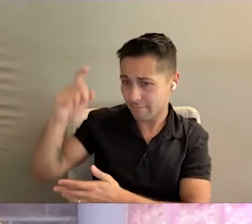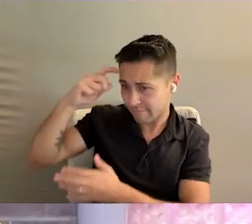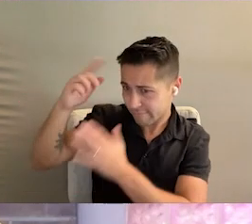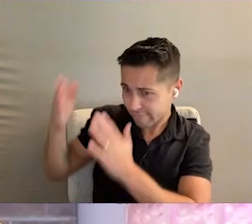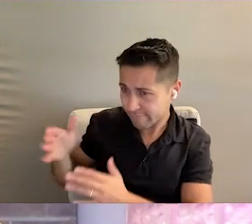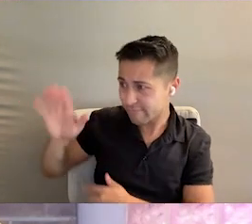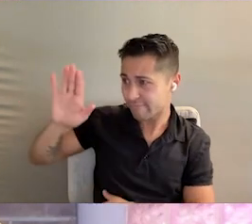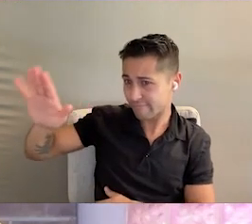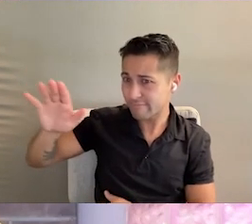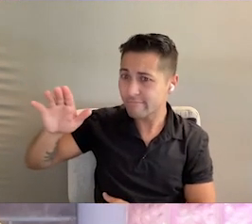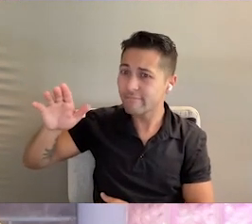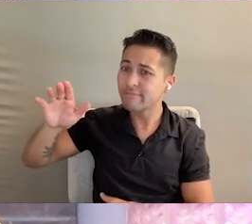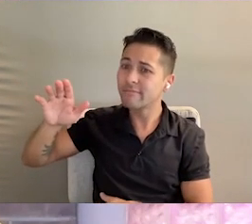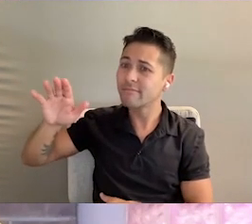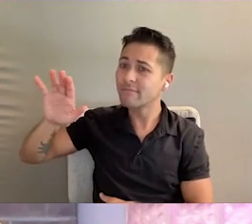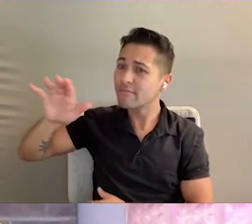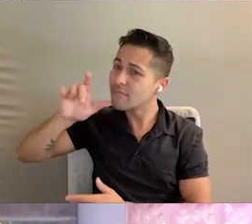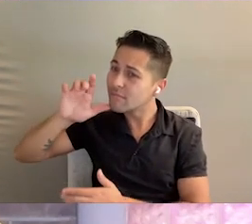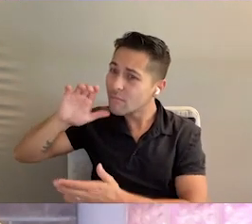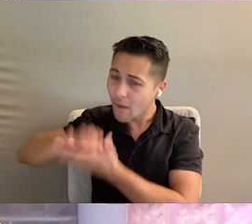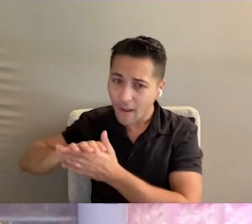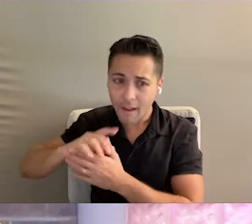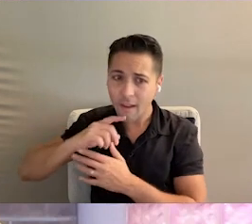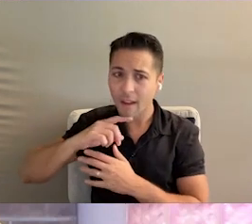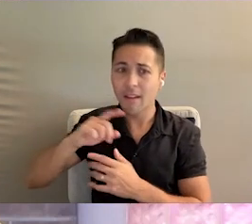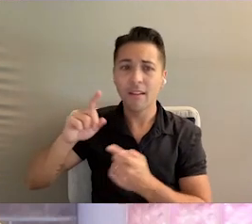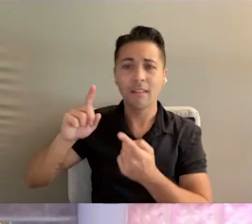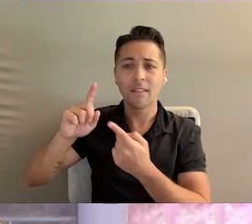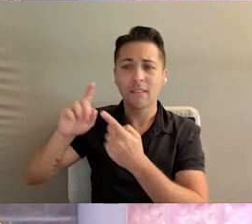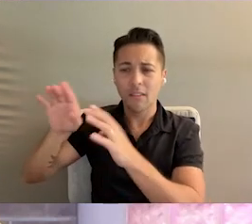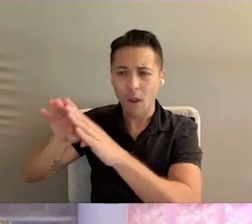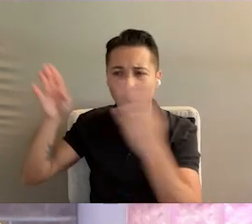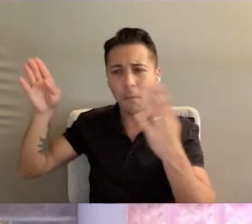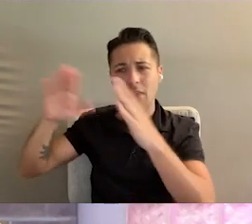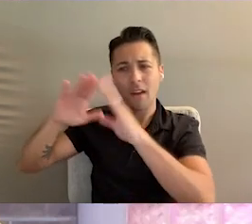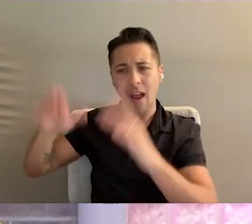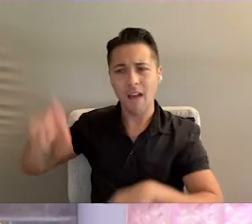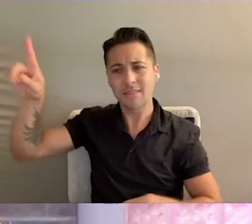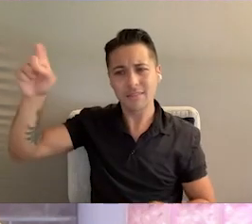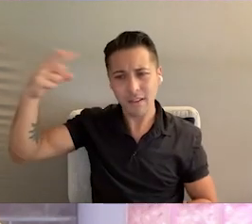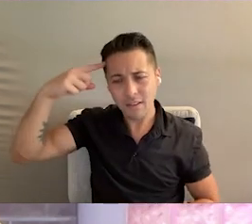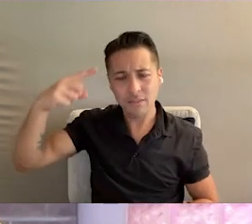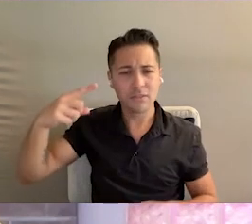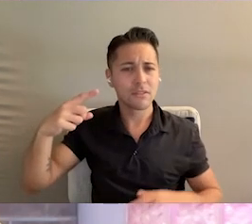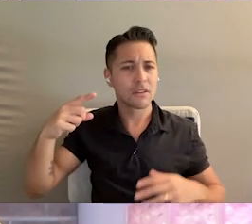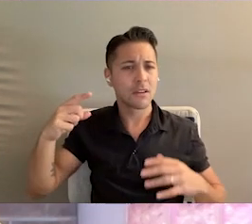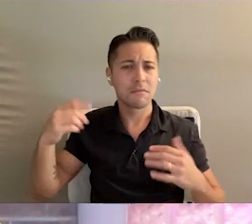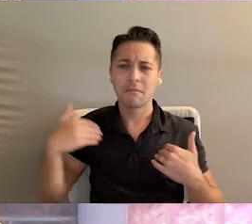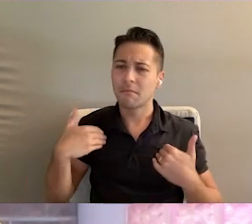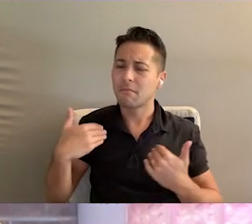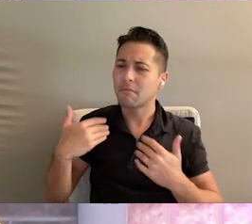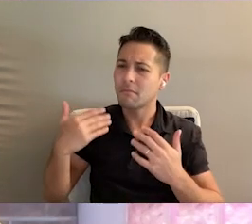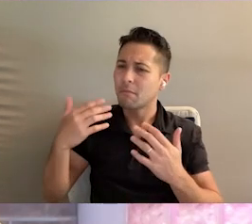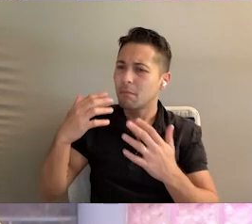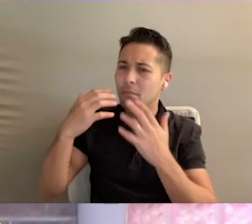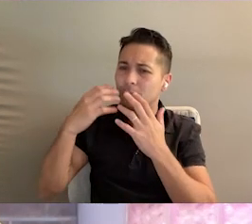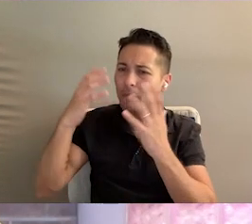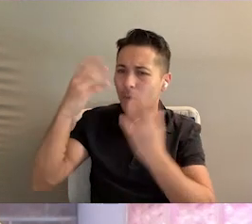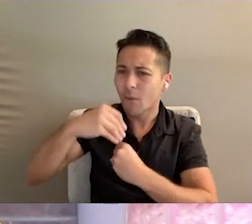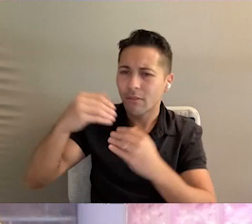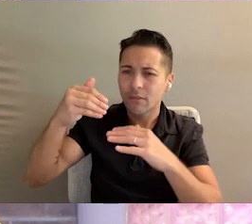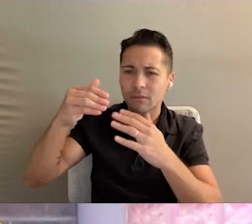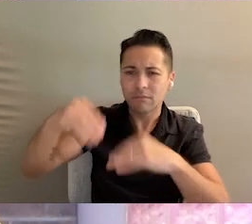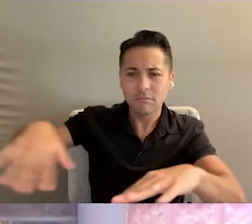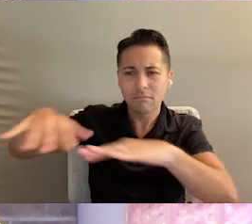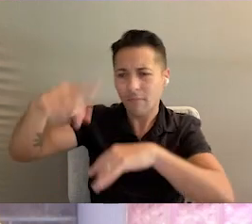as they open their doors at the governor's mansion in Tallahassee to create a memorable space and experience for ladies to get ready for night to